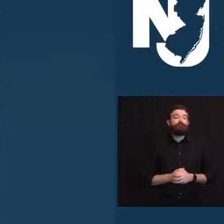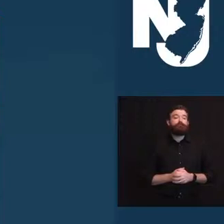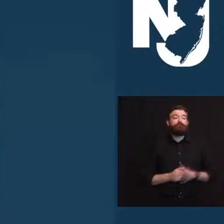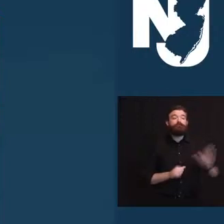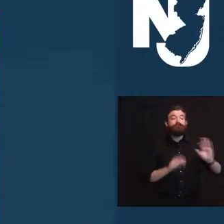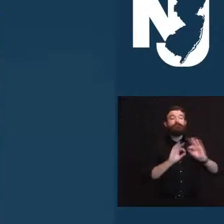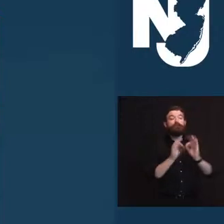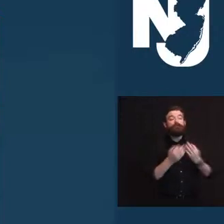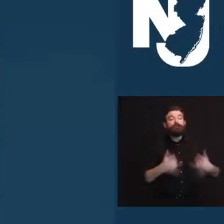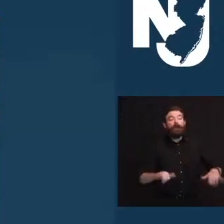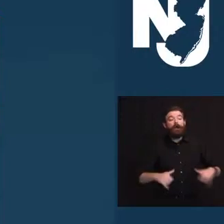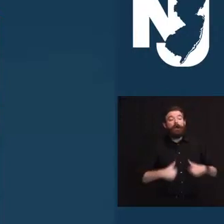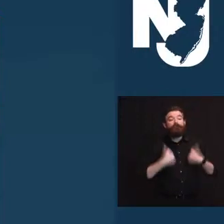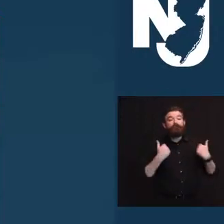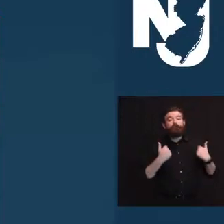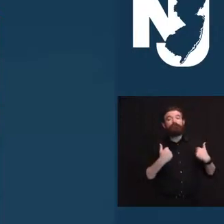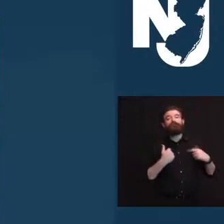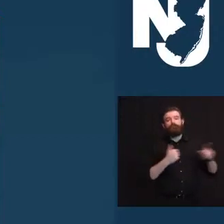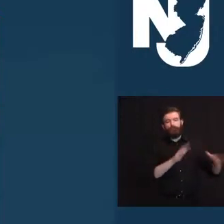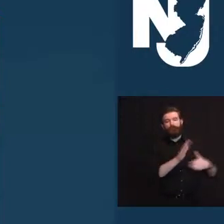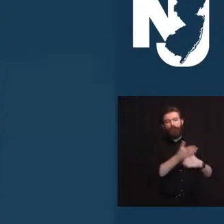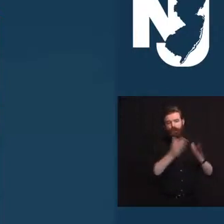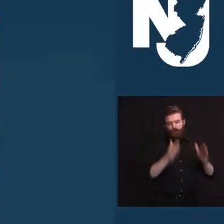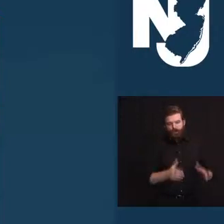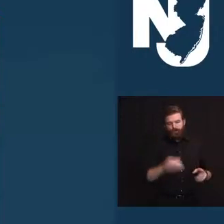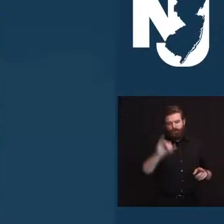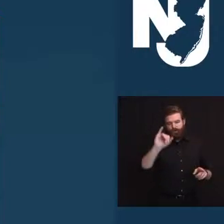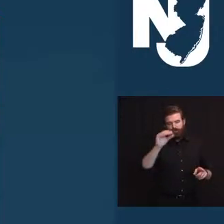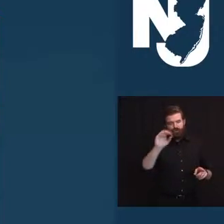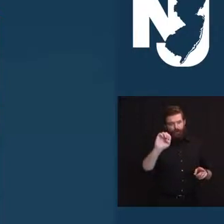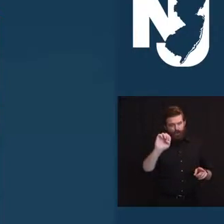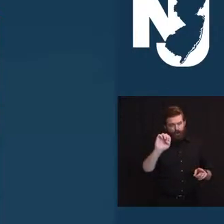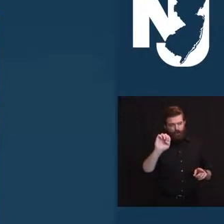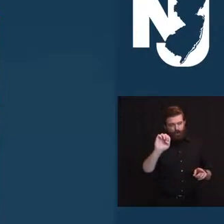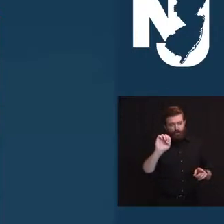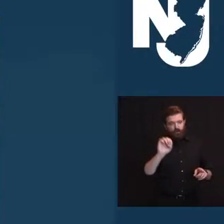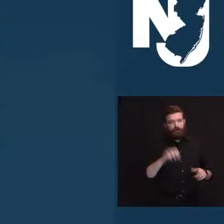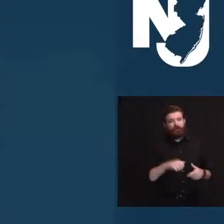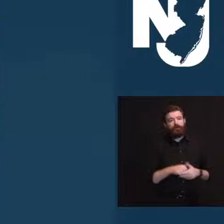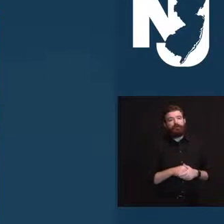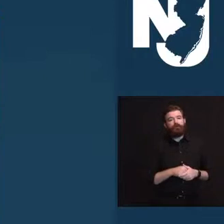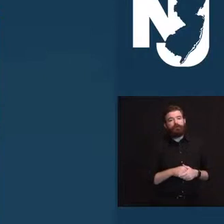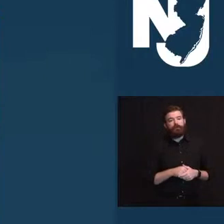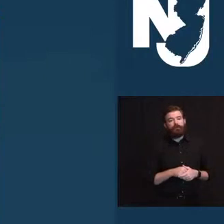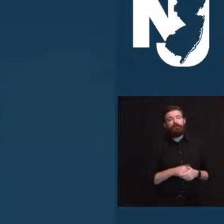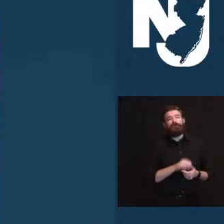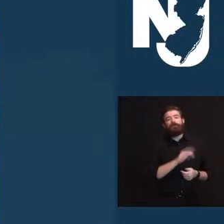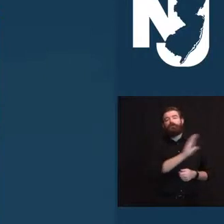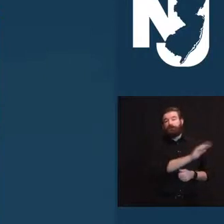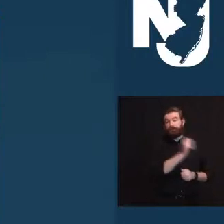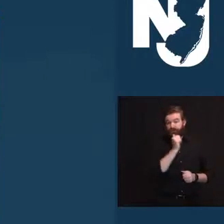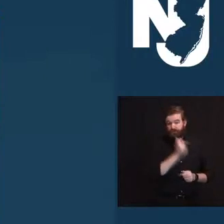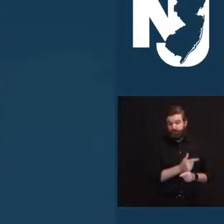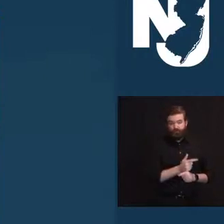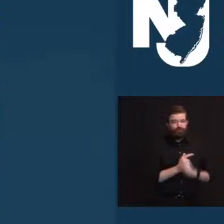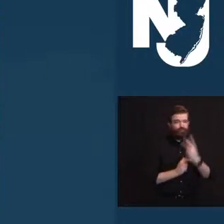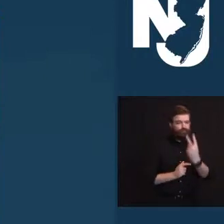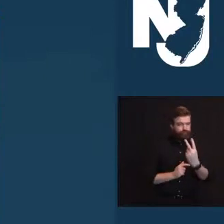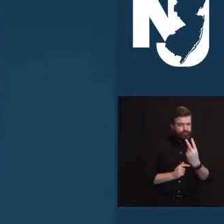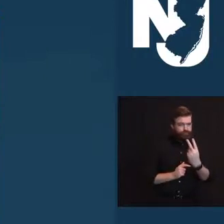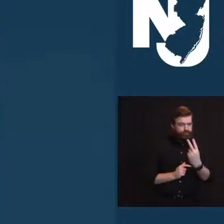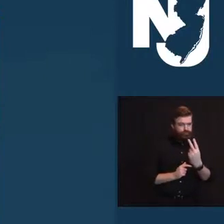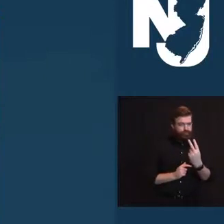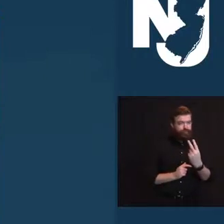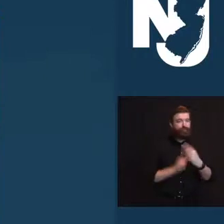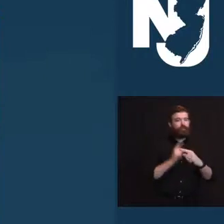that's Joe there, and stepson, Joey. She's also survived by her sisters, Patricia and Denise, and their families, as well as many